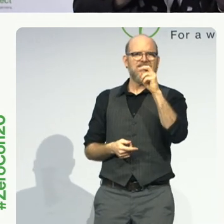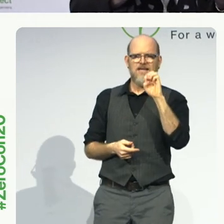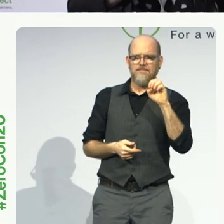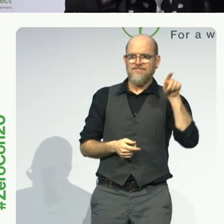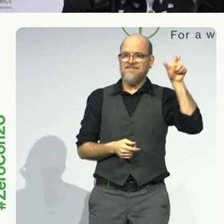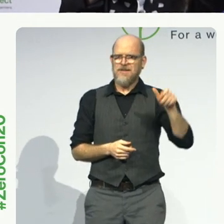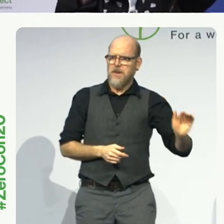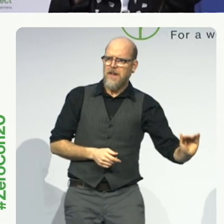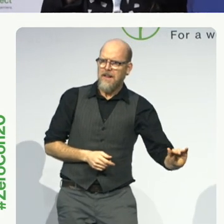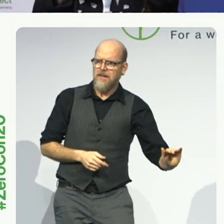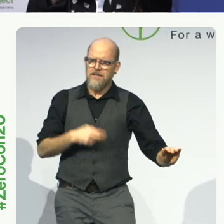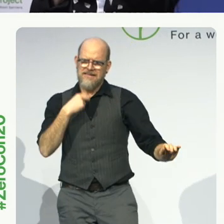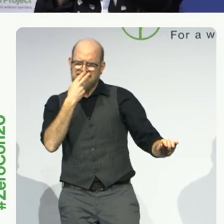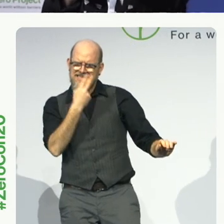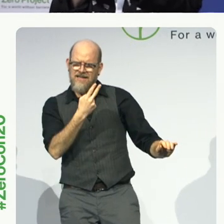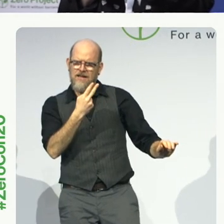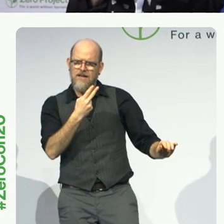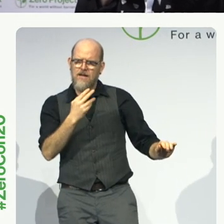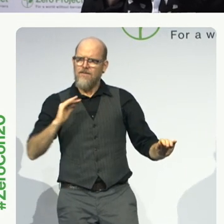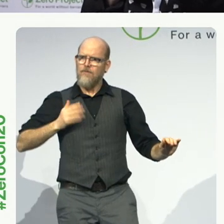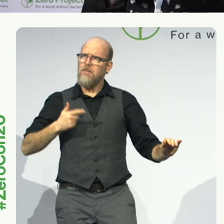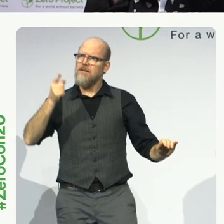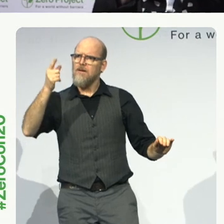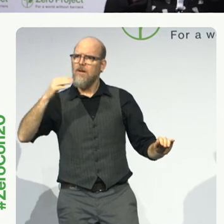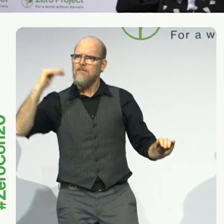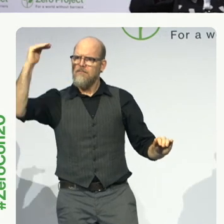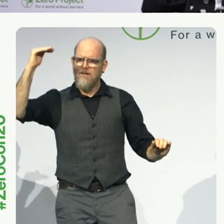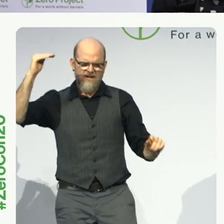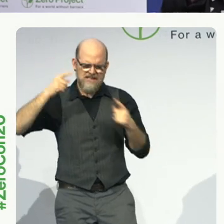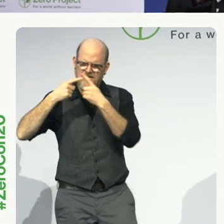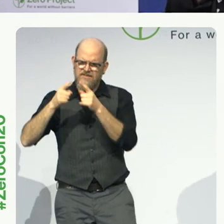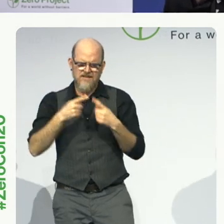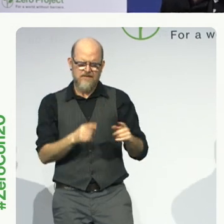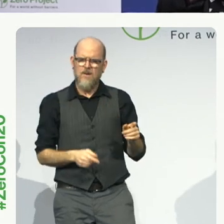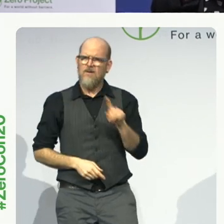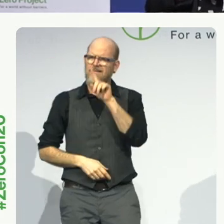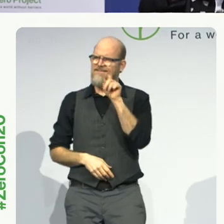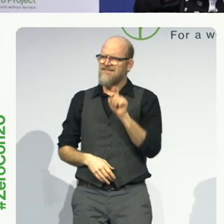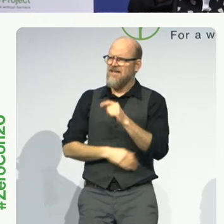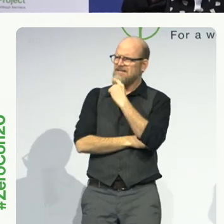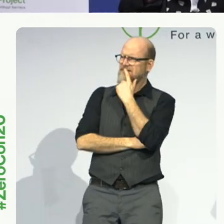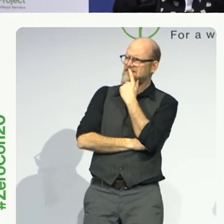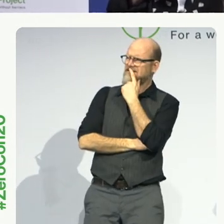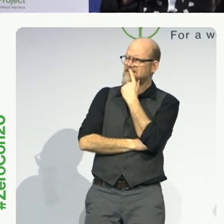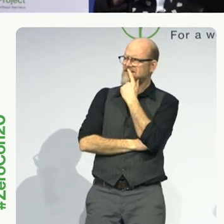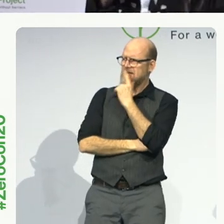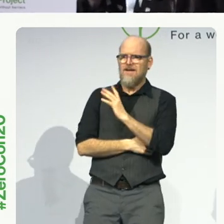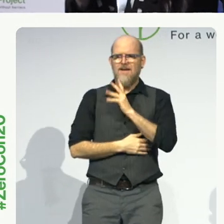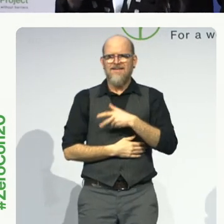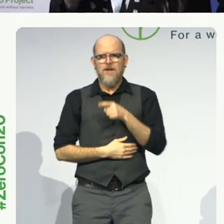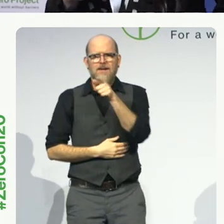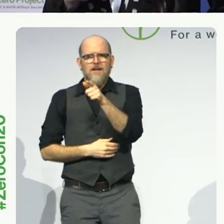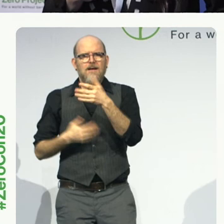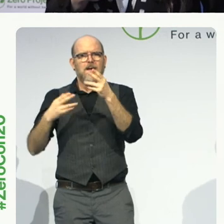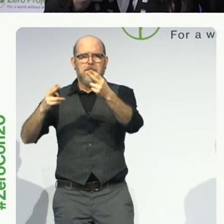and even though she could not respond, she was taught throughout primary school,